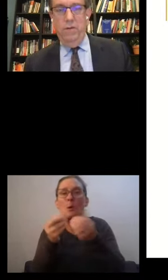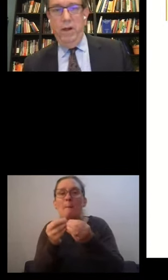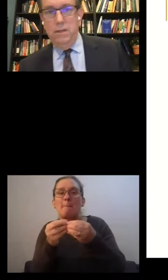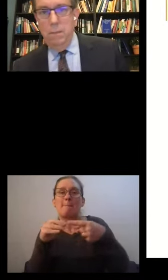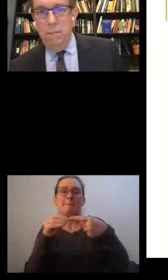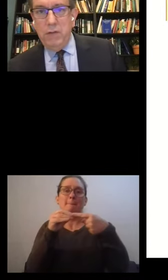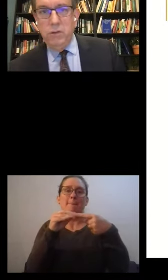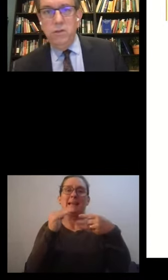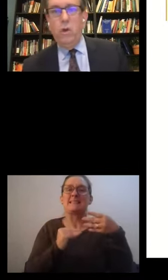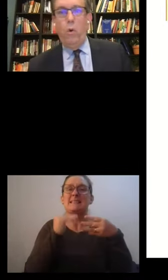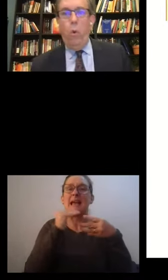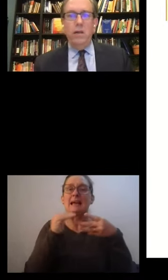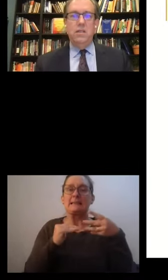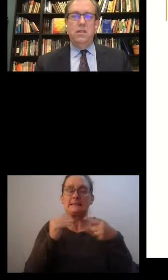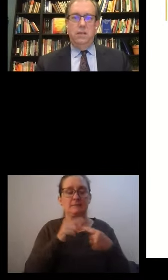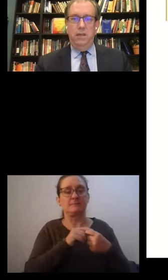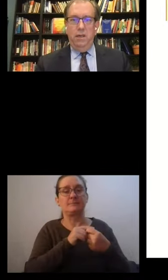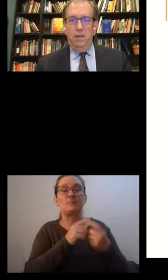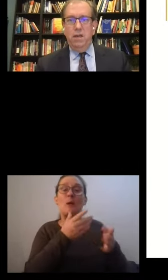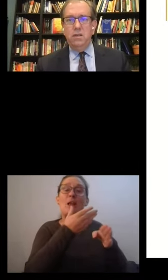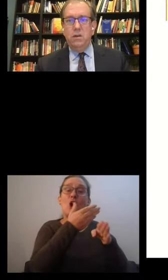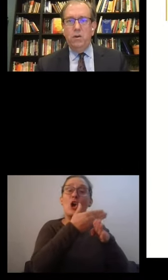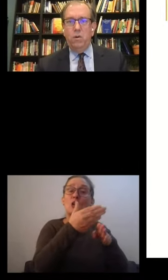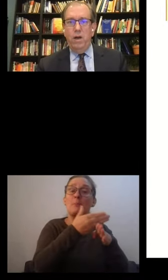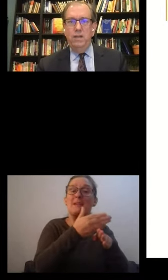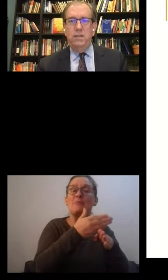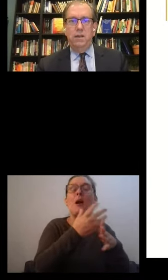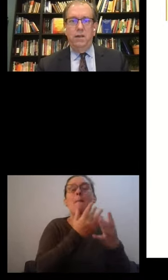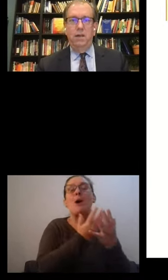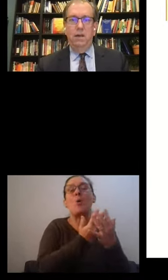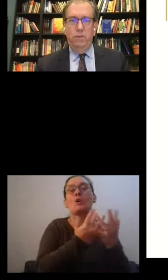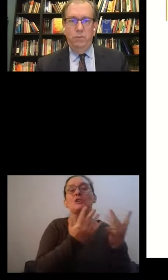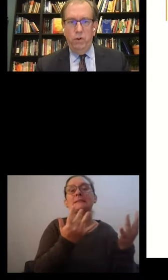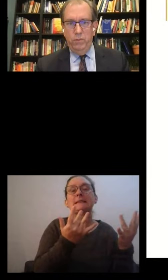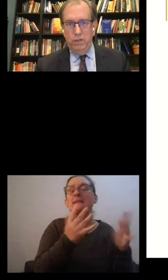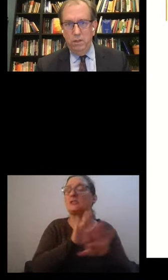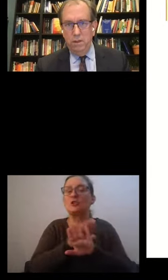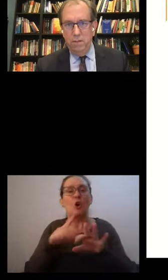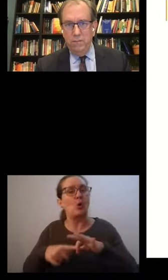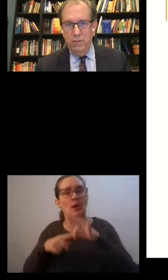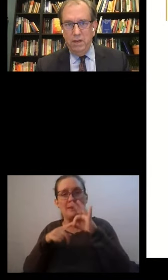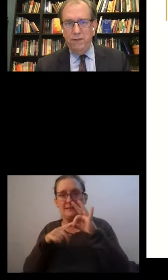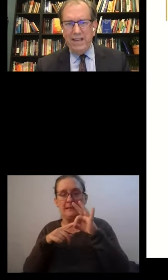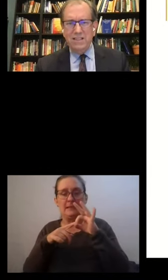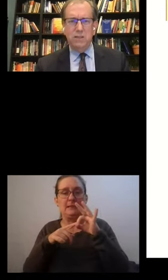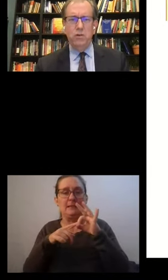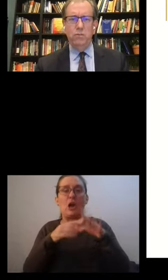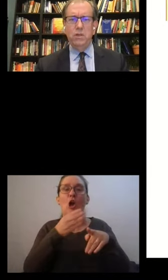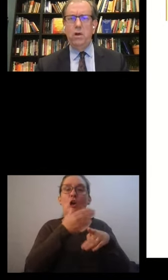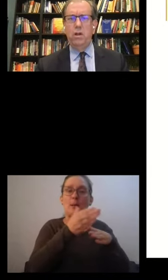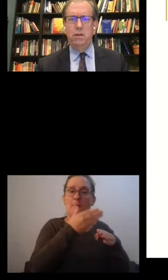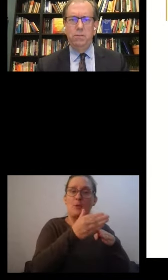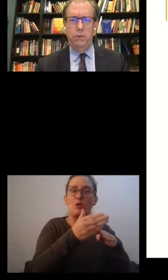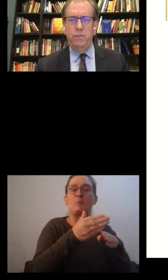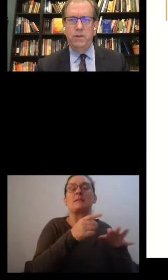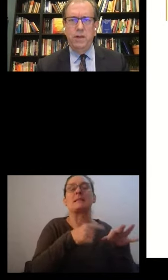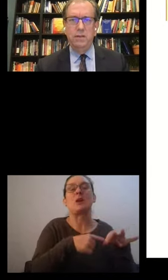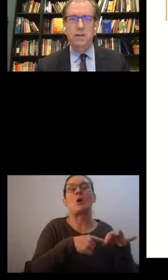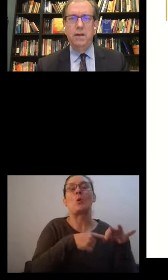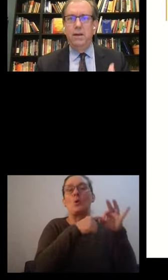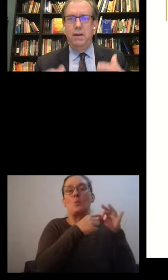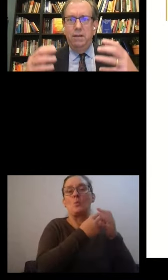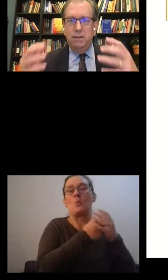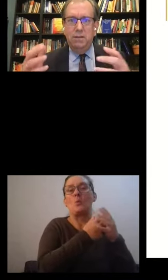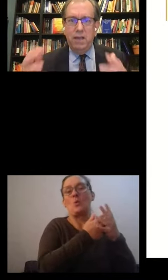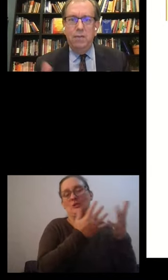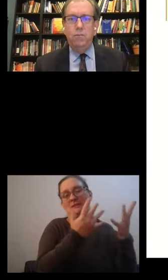Unemployment rate measures quantity, not quality of employment. And in fact, it assumes that all employment